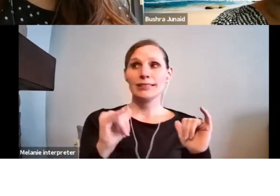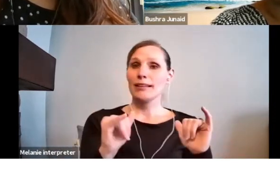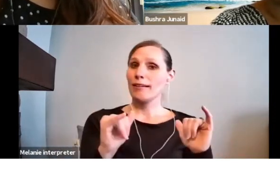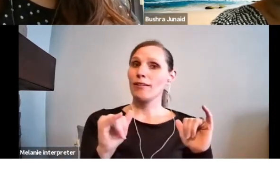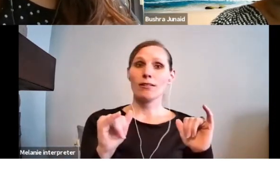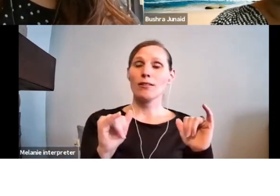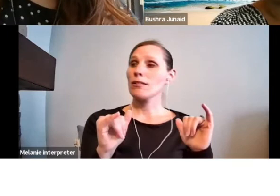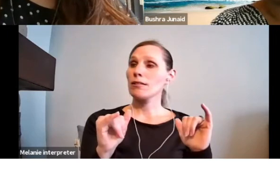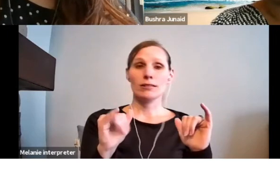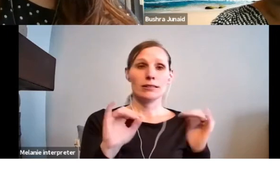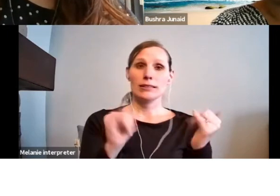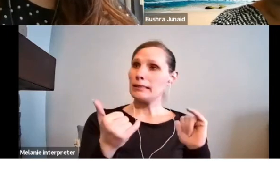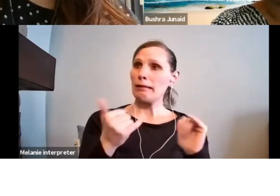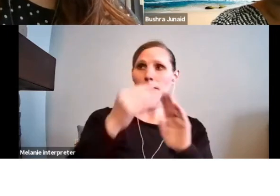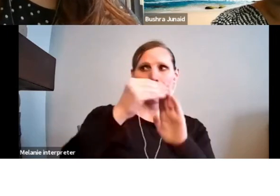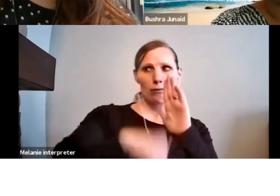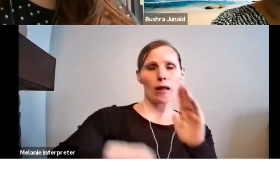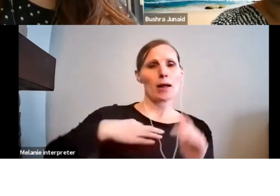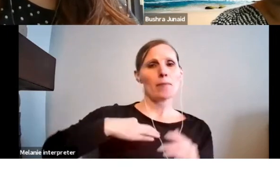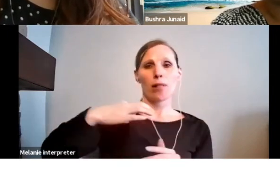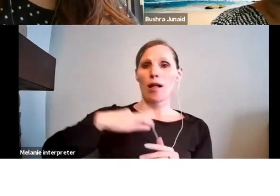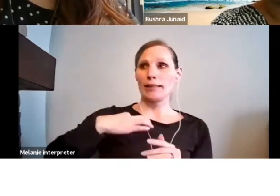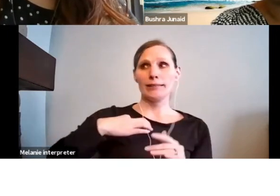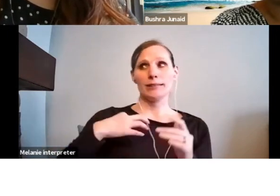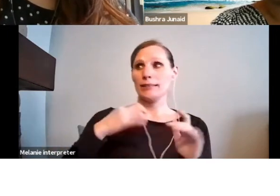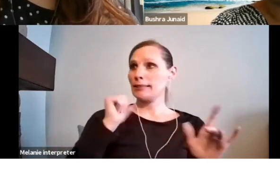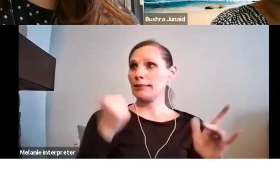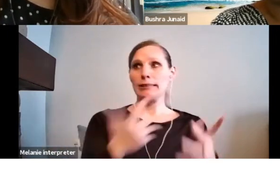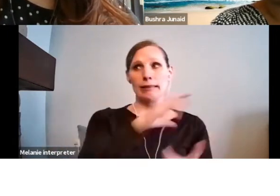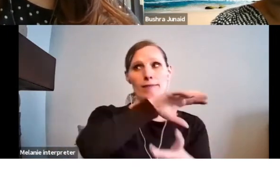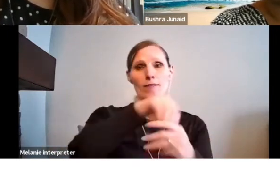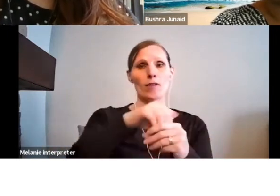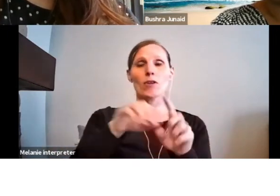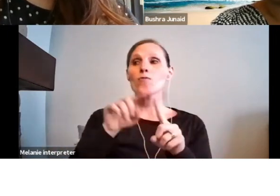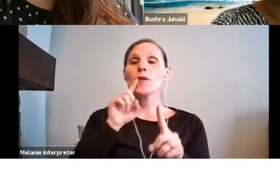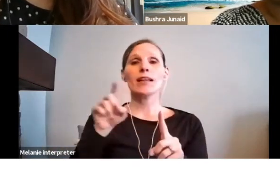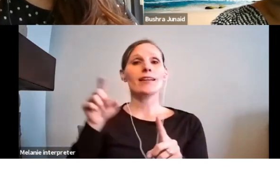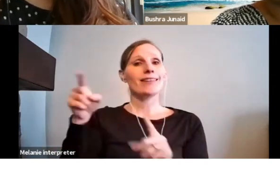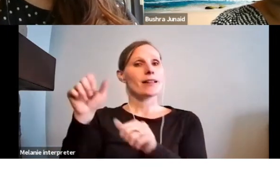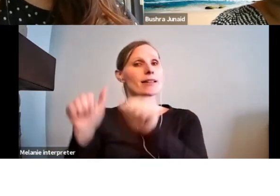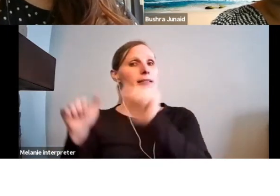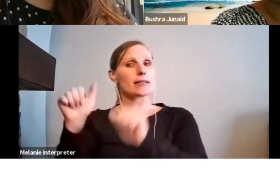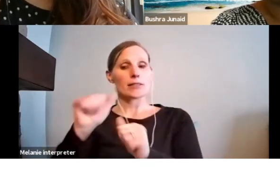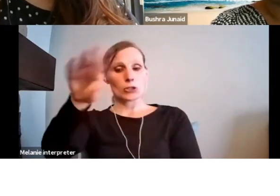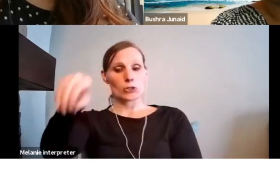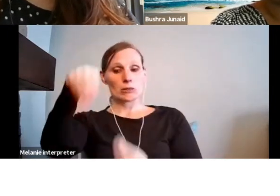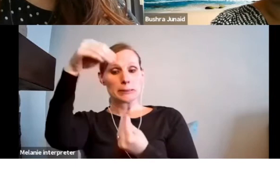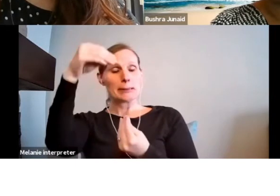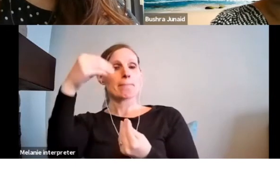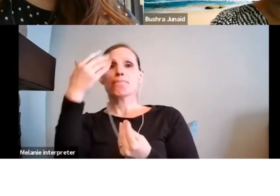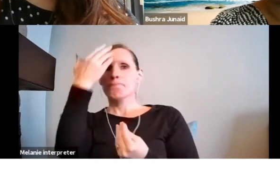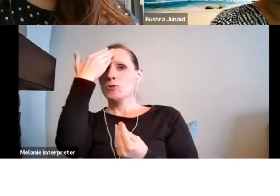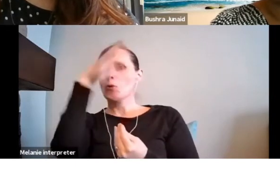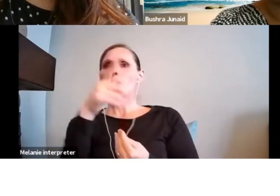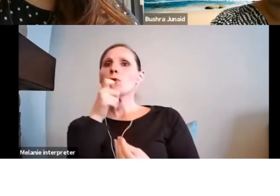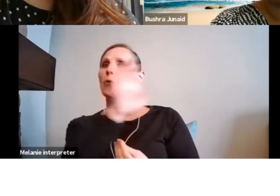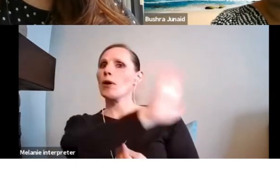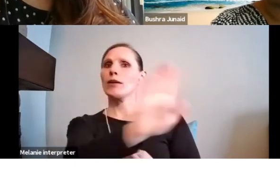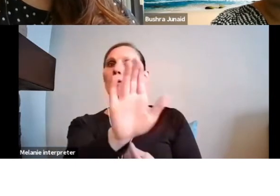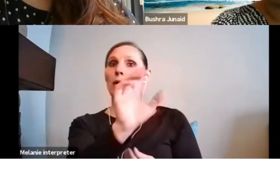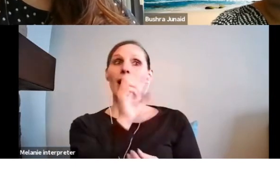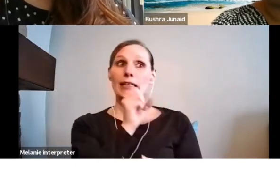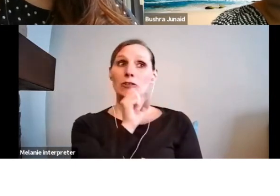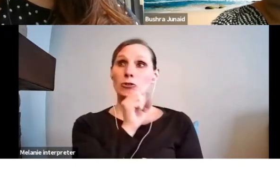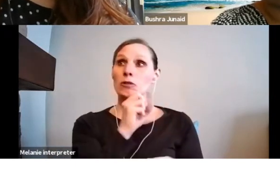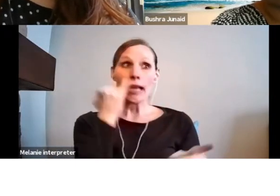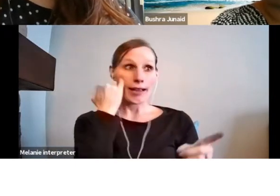as ever. Assessors do not know your age unless you say that in your application. So it's really up